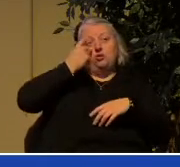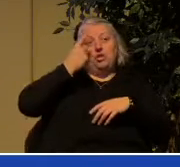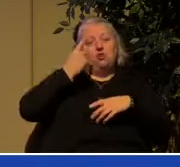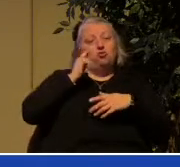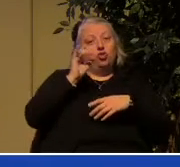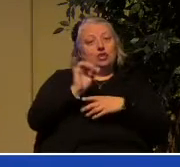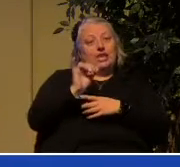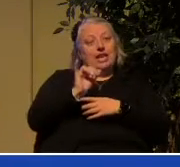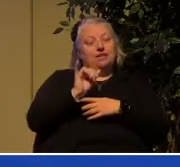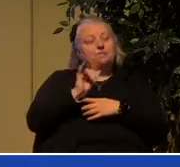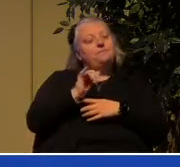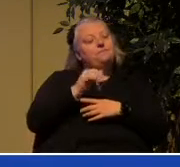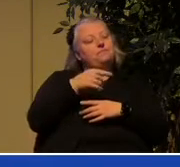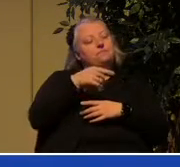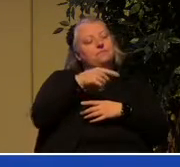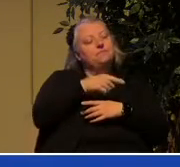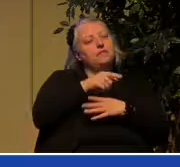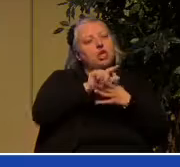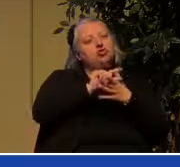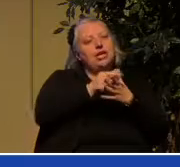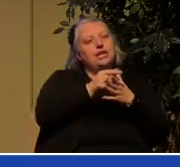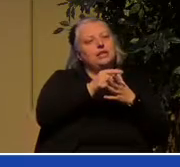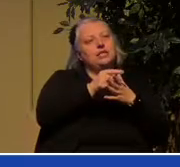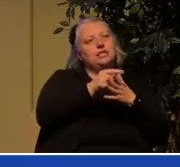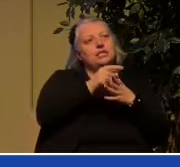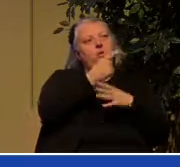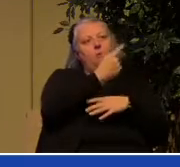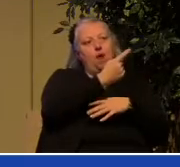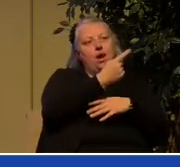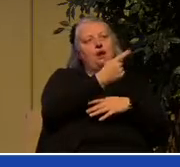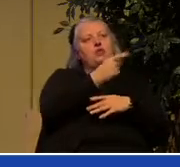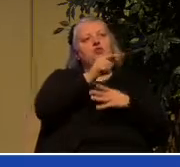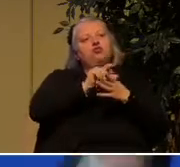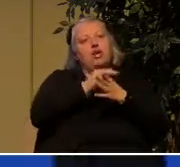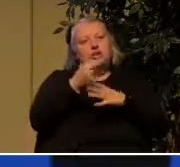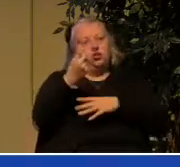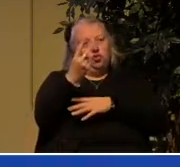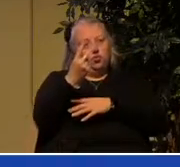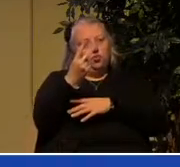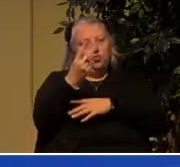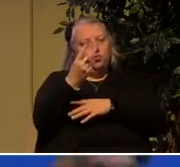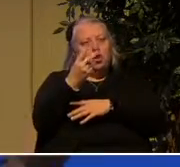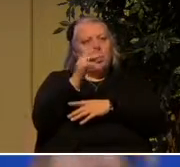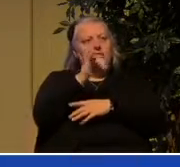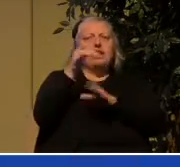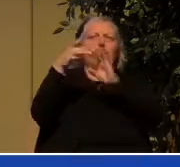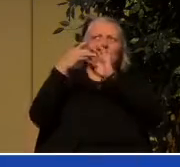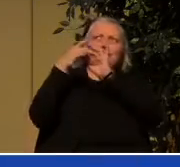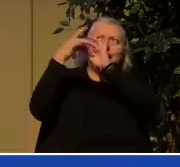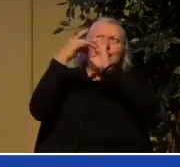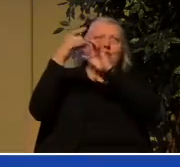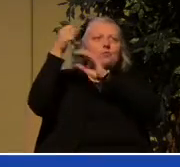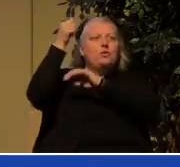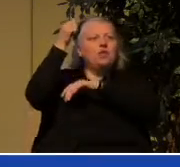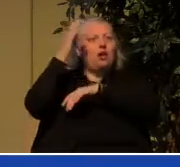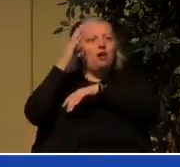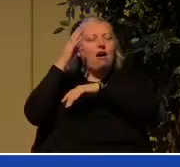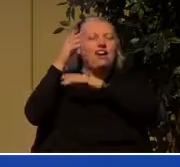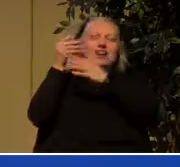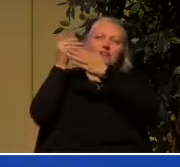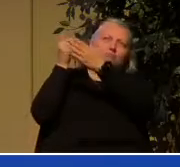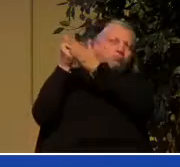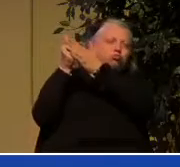Adam and Eve in the garden in the first two chapters of Genesis, relationship with God of an intimacy that we can hardly begin to imagine,